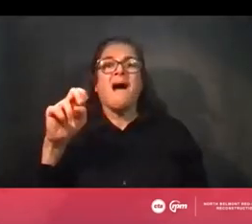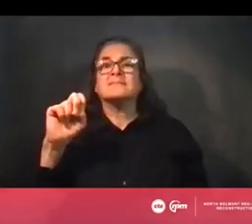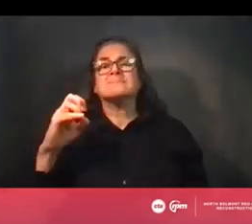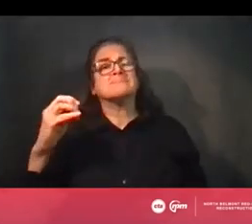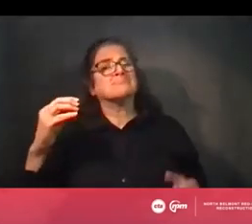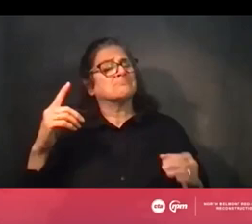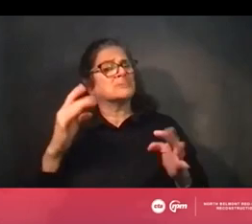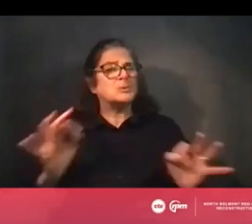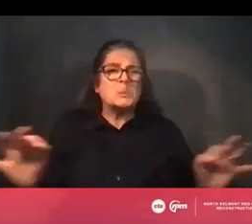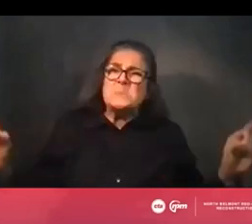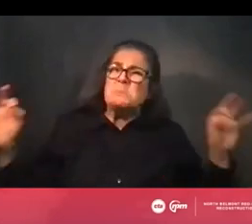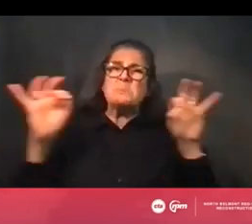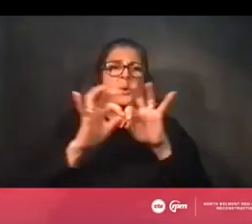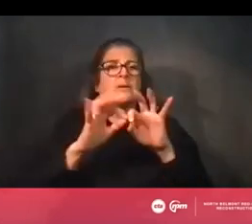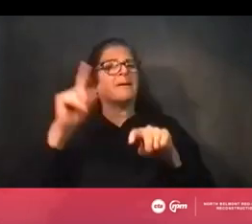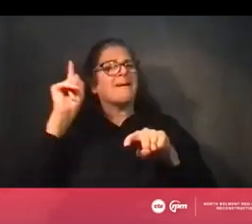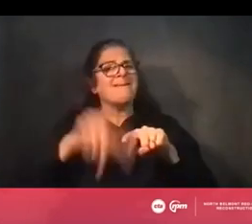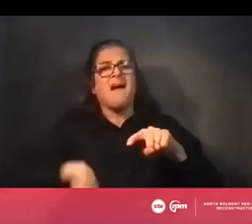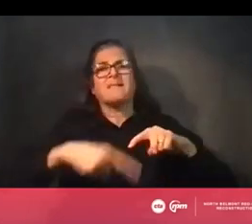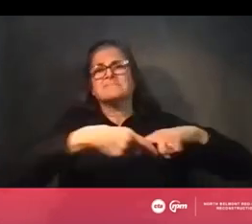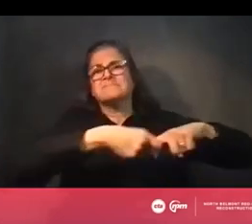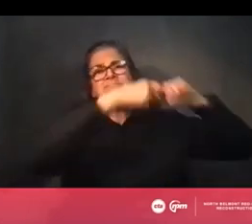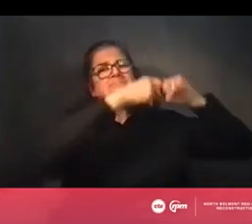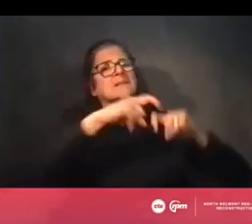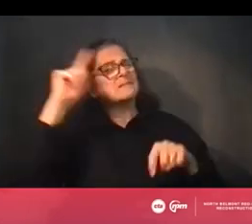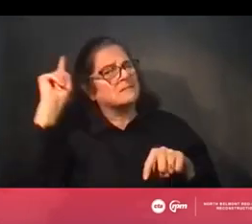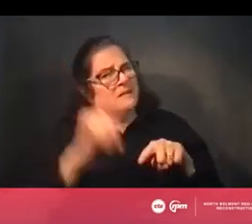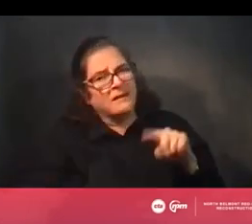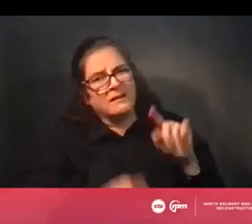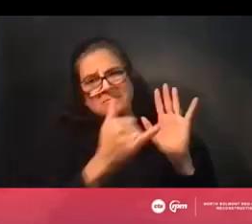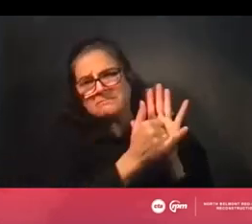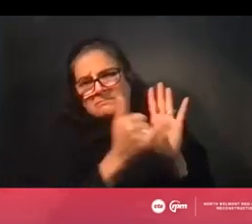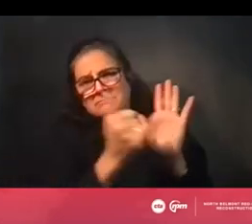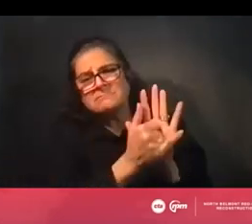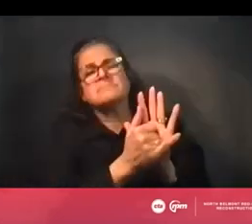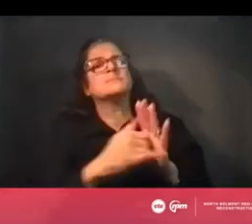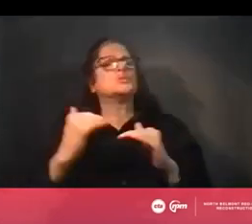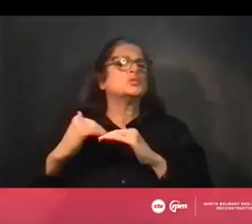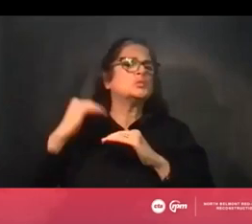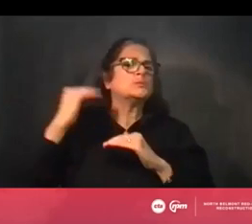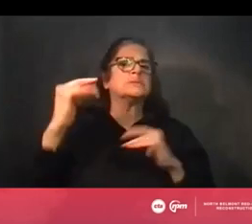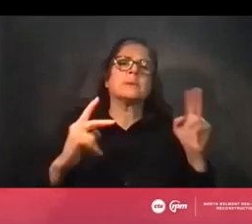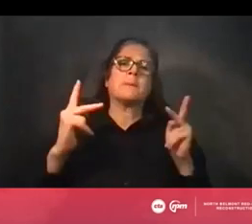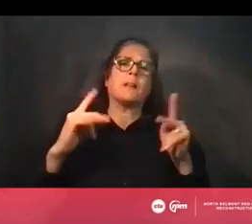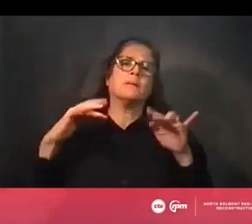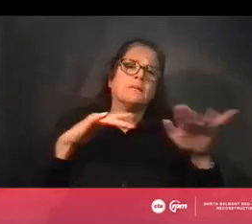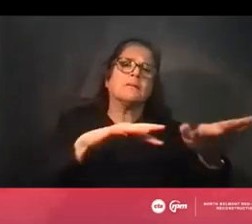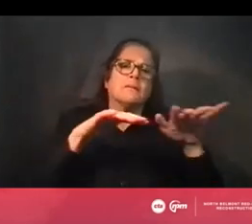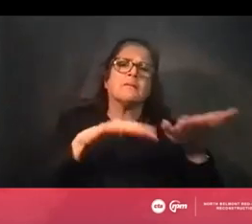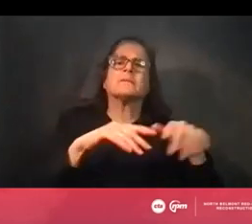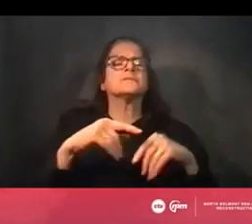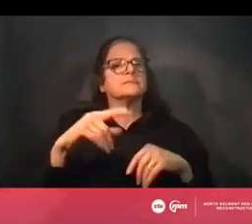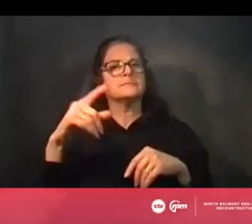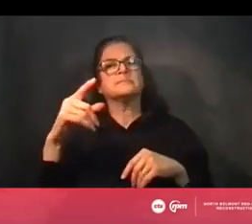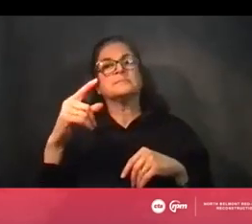not have it in service during any portion of construction. So currently, you know, our plan is it's to do the